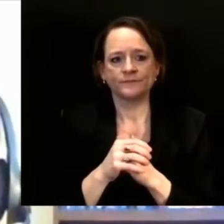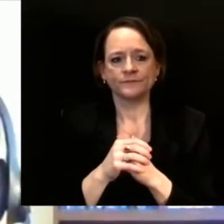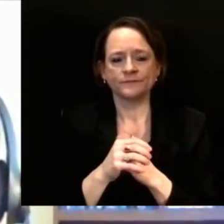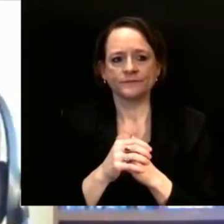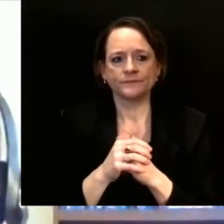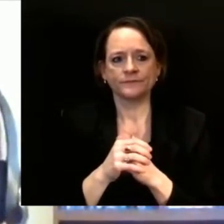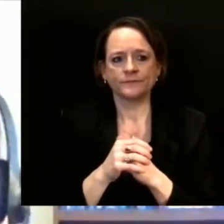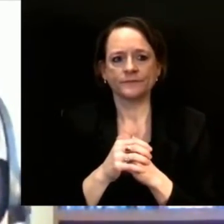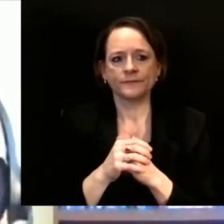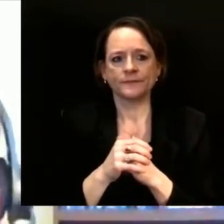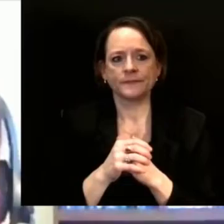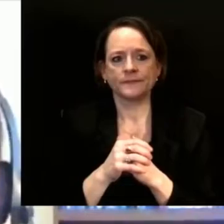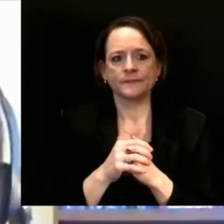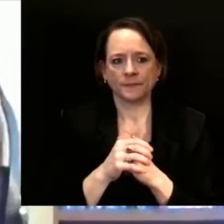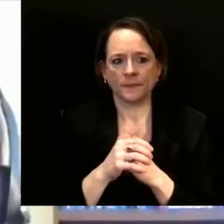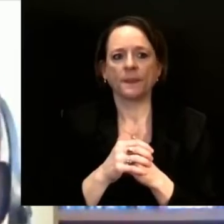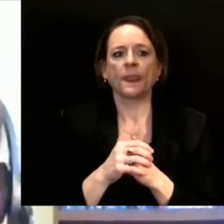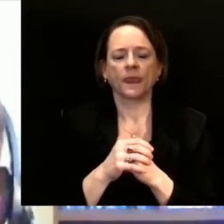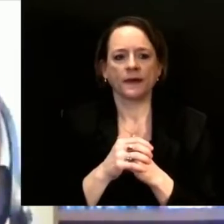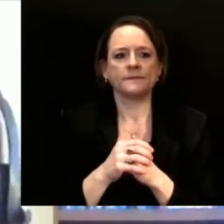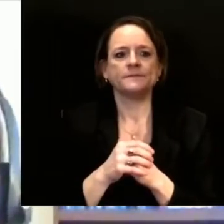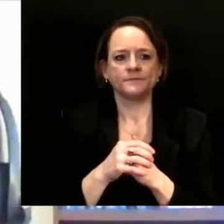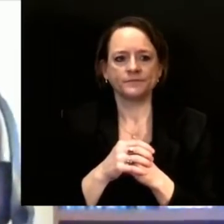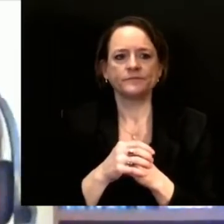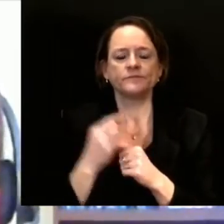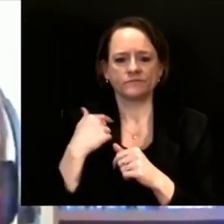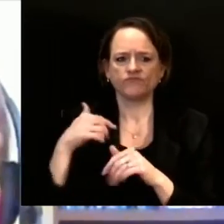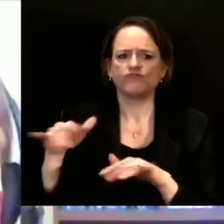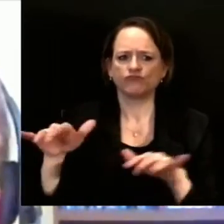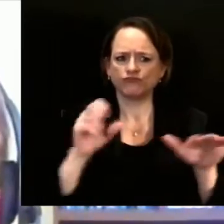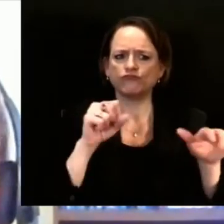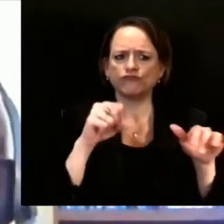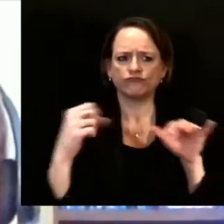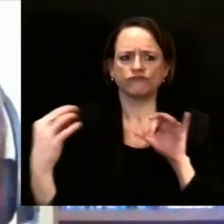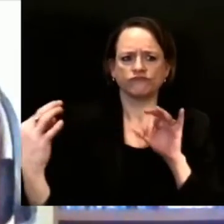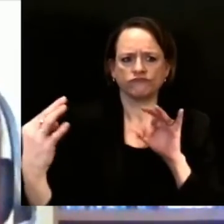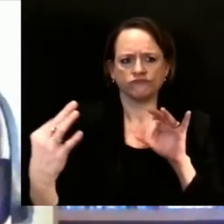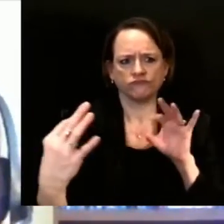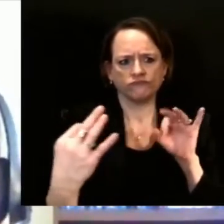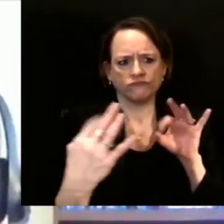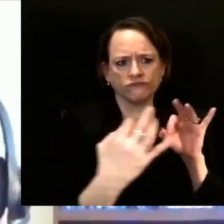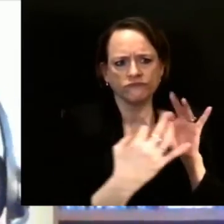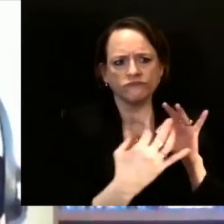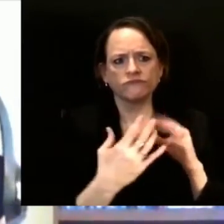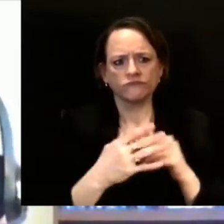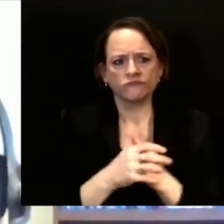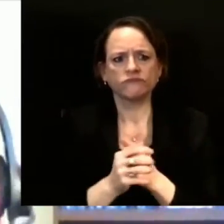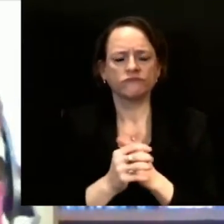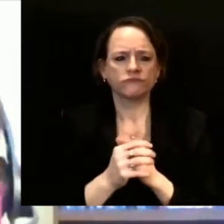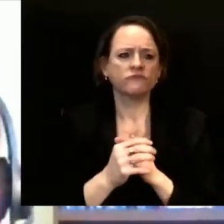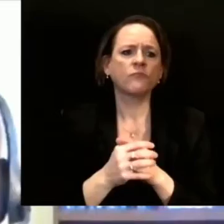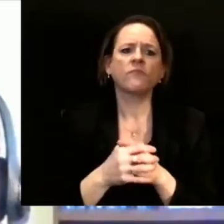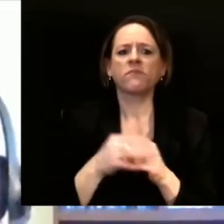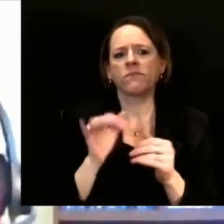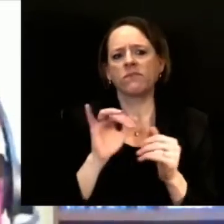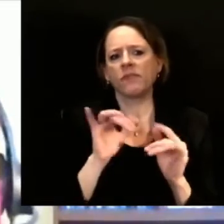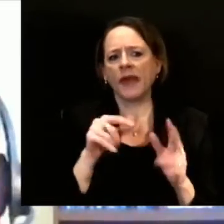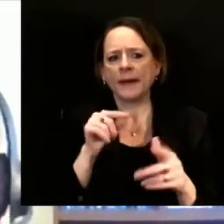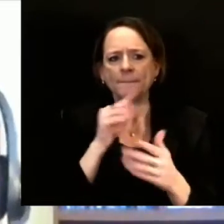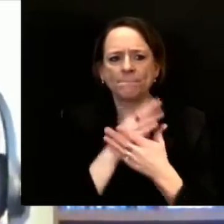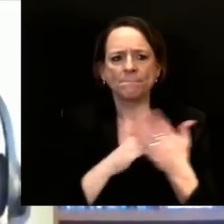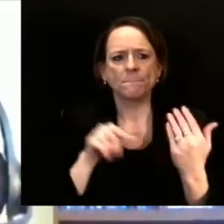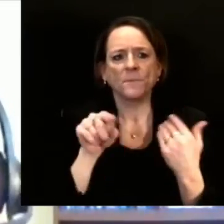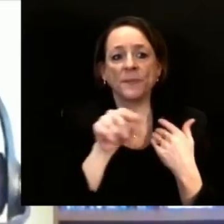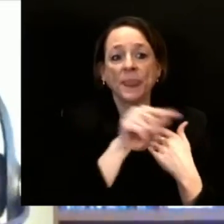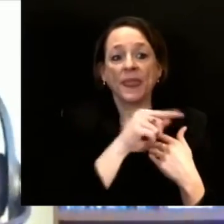providers. We are seeing pictures on social media of people over age 65 holding up their vaccine cards,